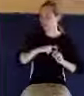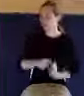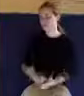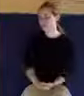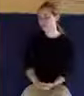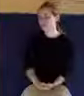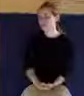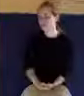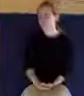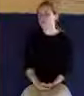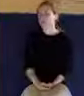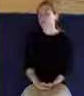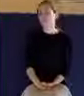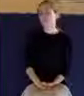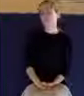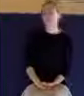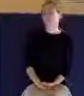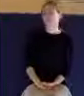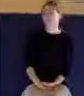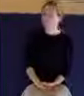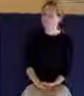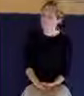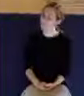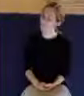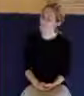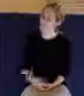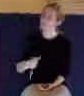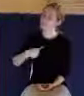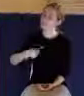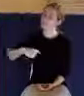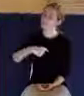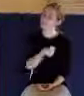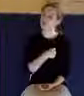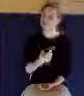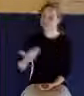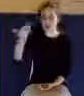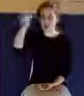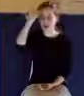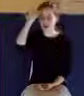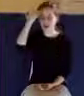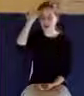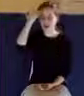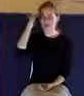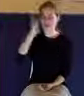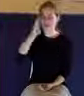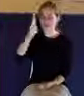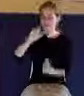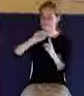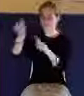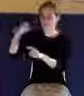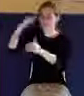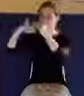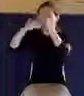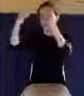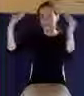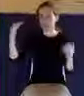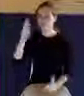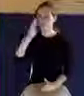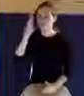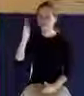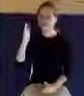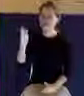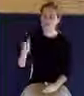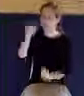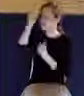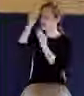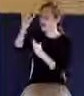that we know that we are going to heaven. Father, remind us again